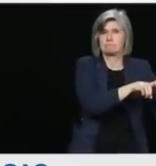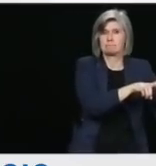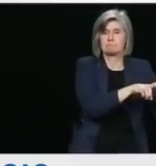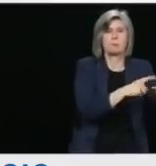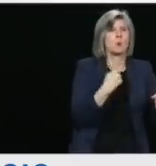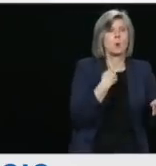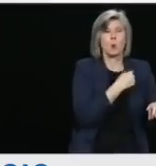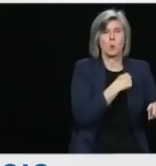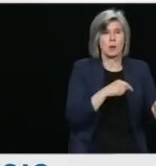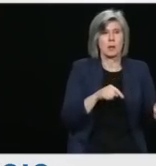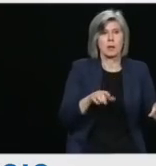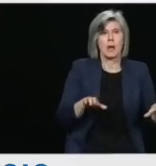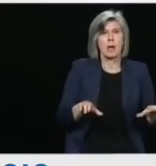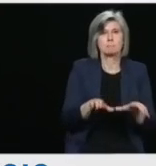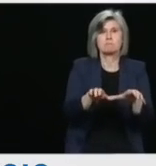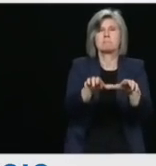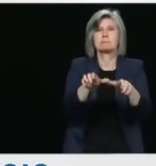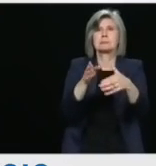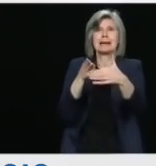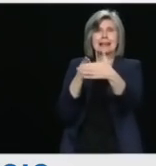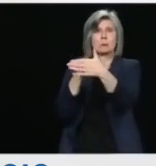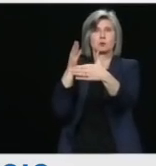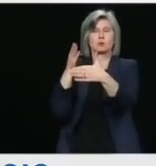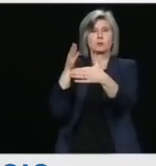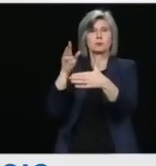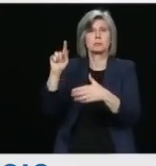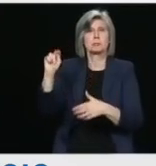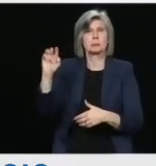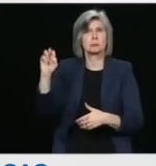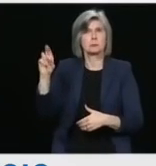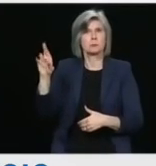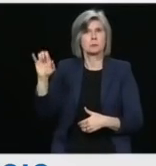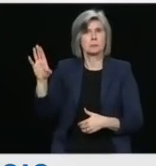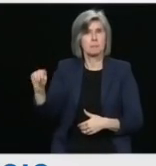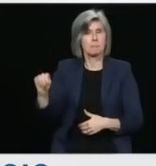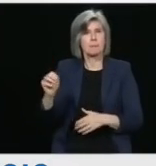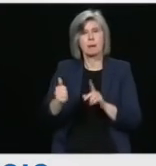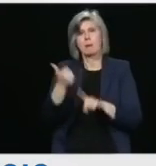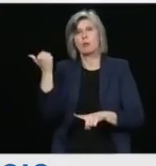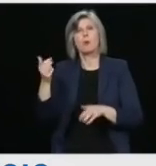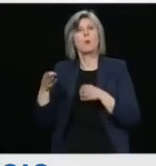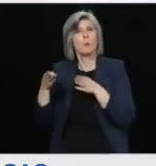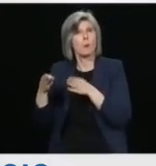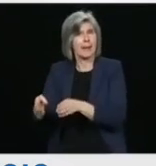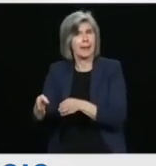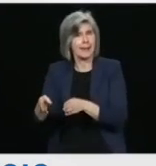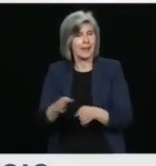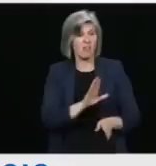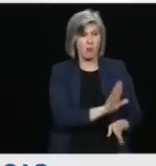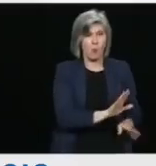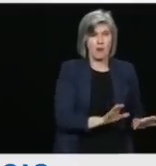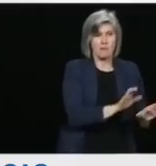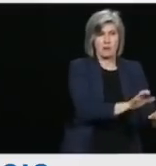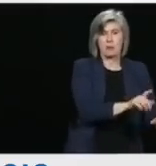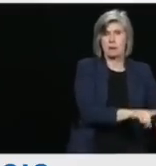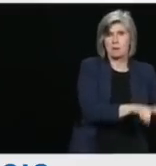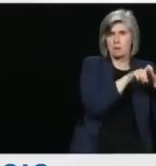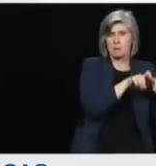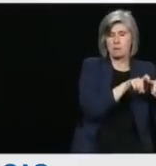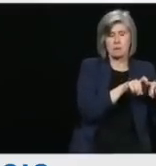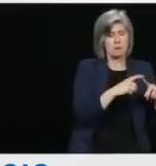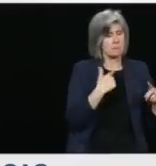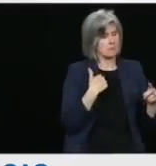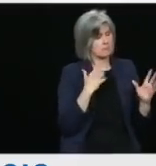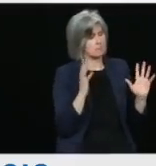different way. And I want to applaud the work of the women and women of CSIS, people of CSIS, who have been able to find, you know, innovative ways